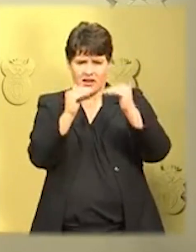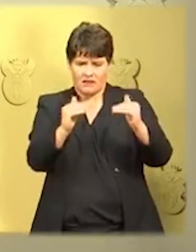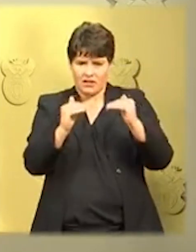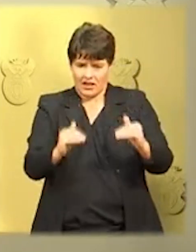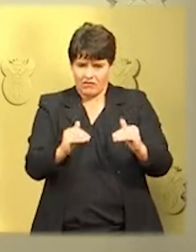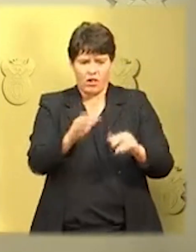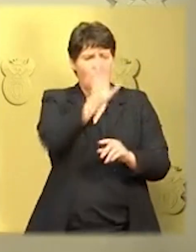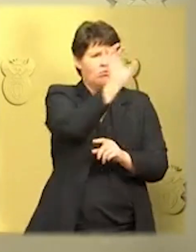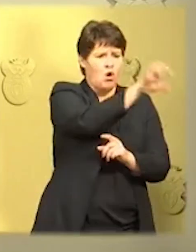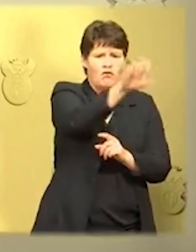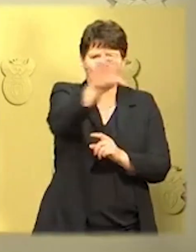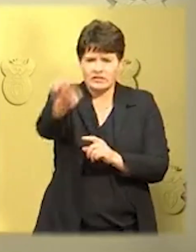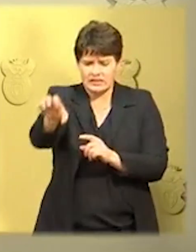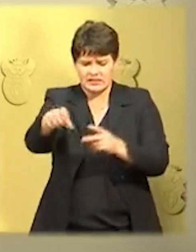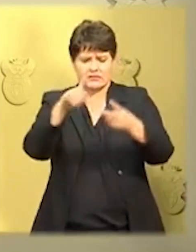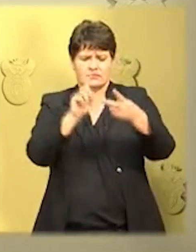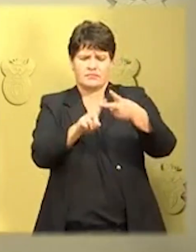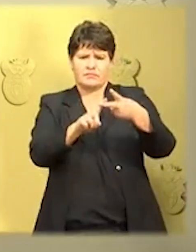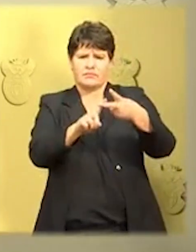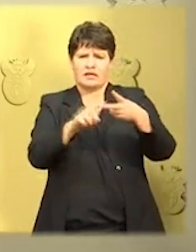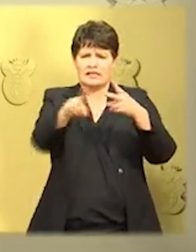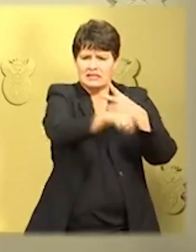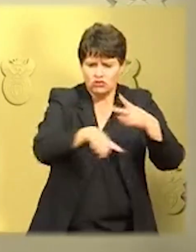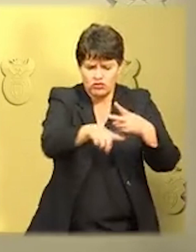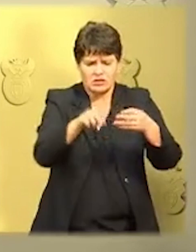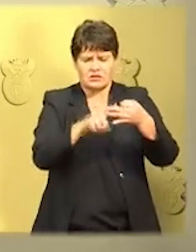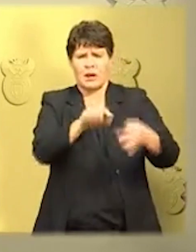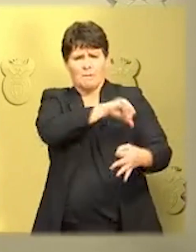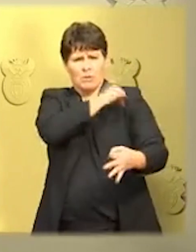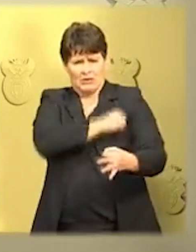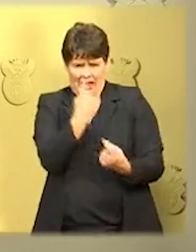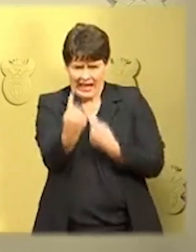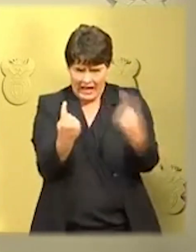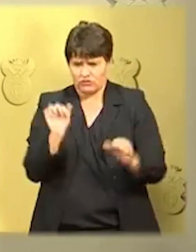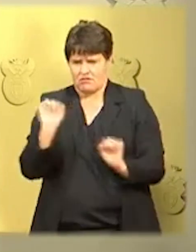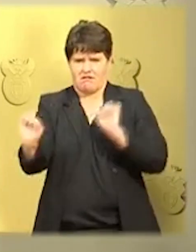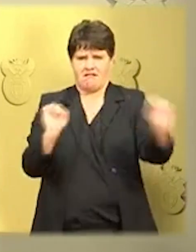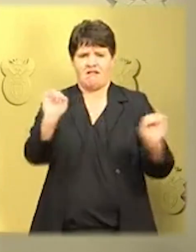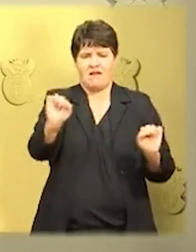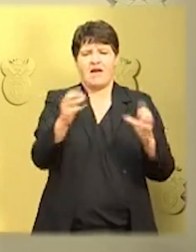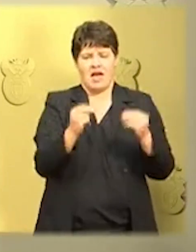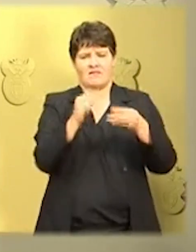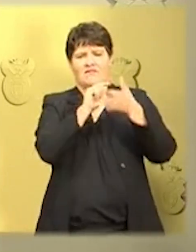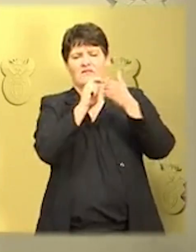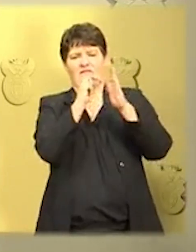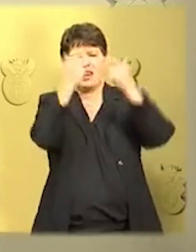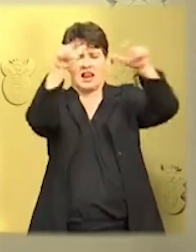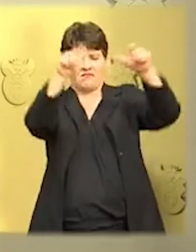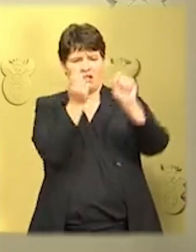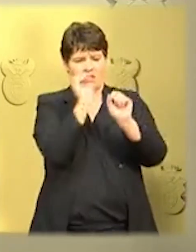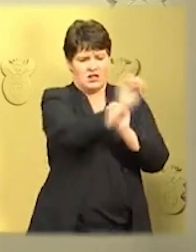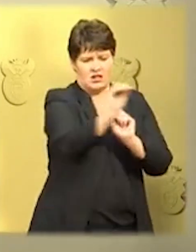district and metro in the country. We are currently at level 5 which